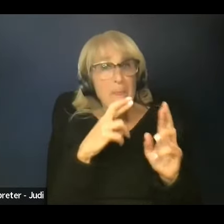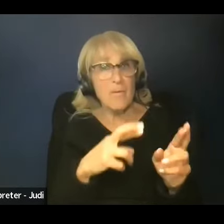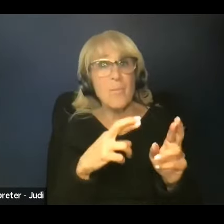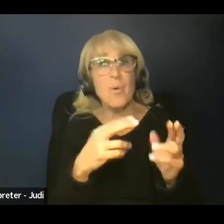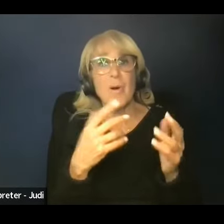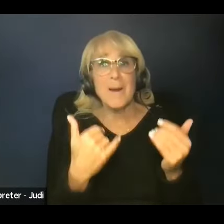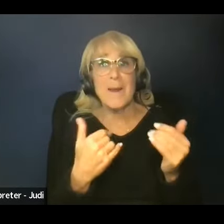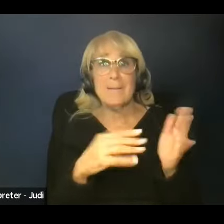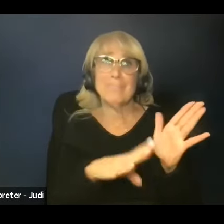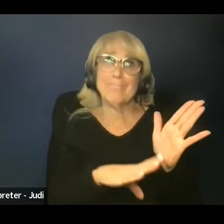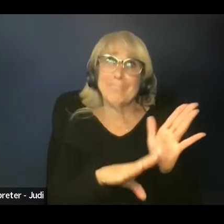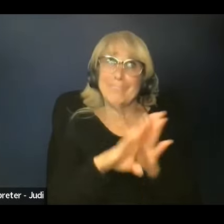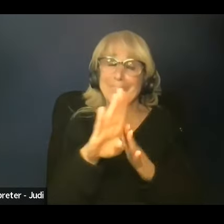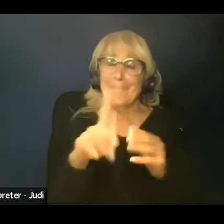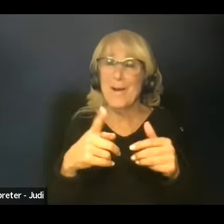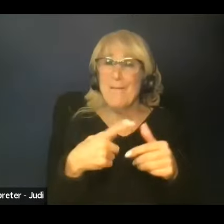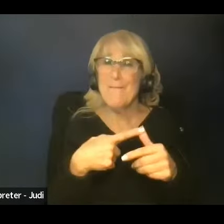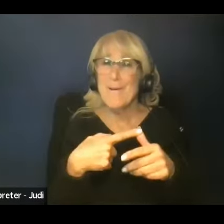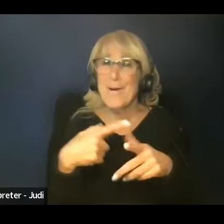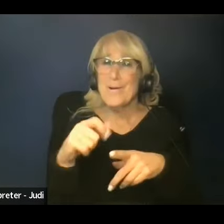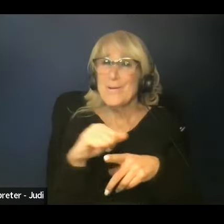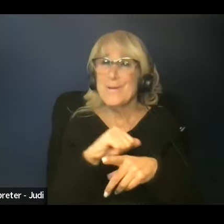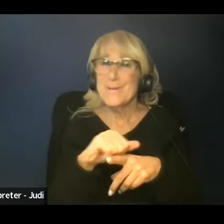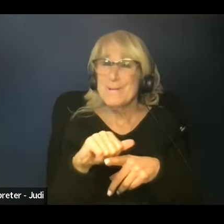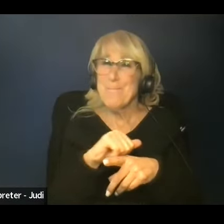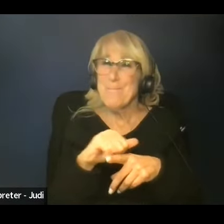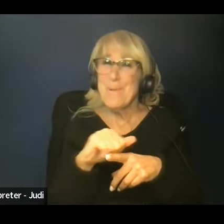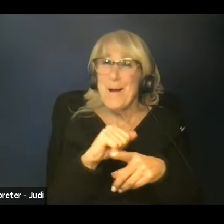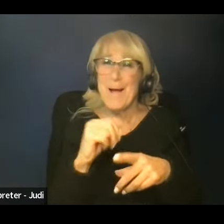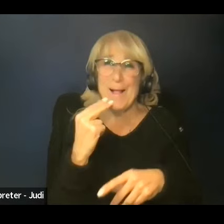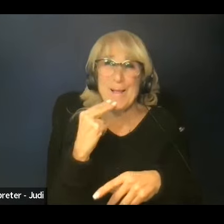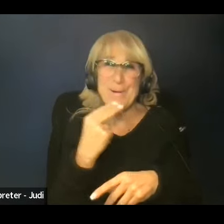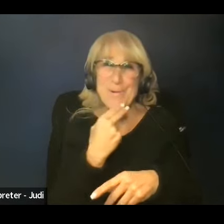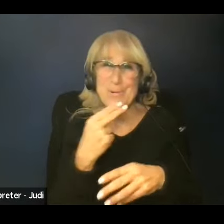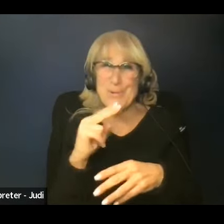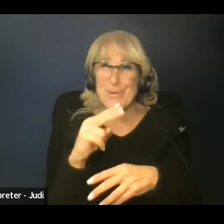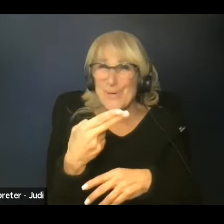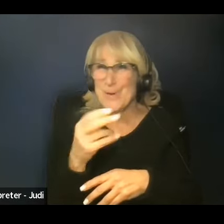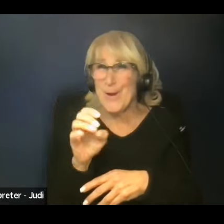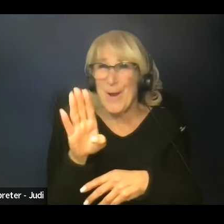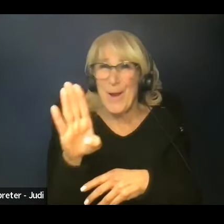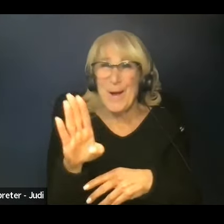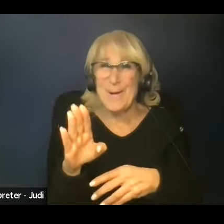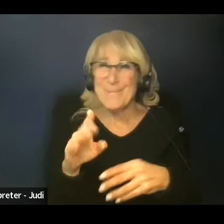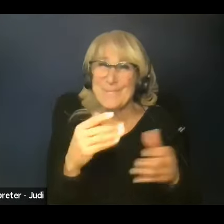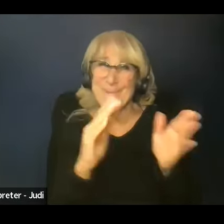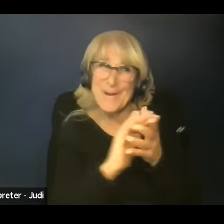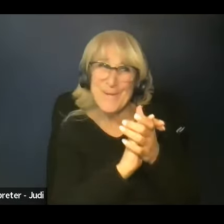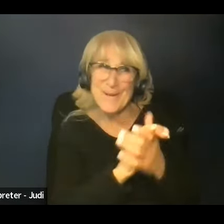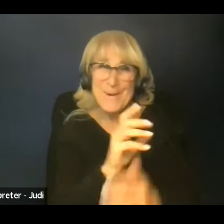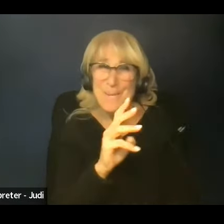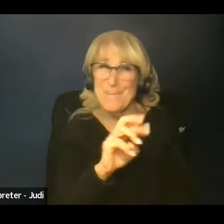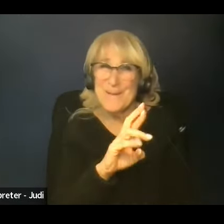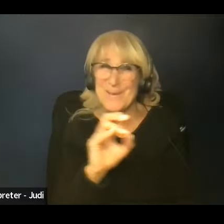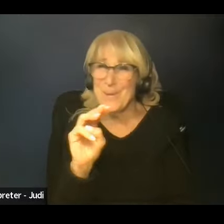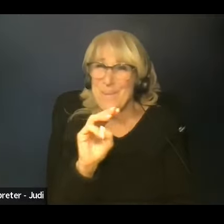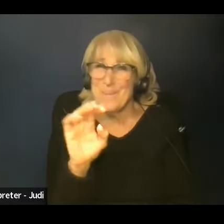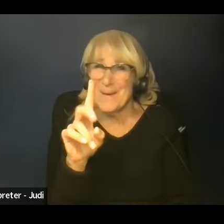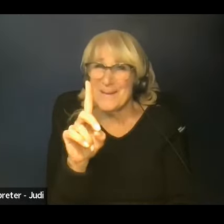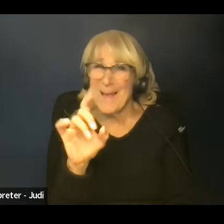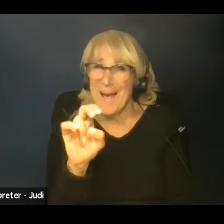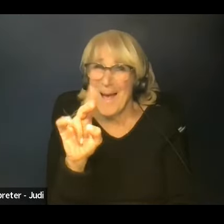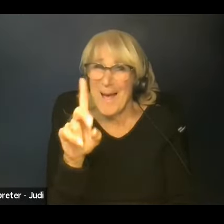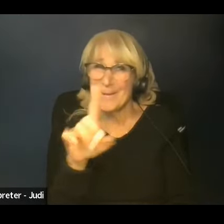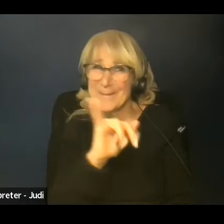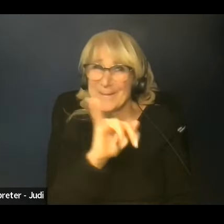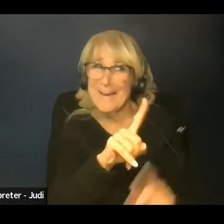launched the first pilot nutrition hub. So congratulations, Mr. McDonald, you all are up first. So this will be our test case. You